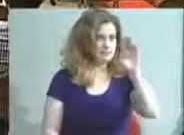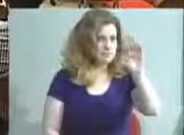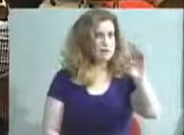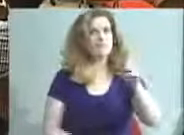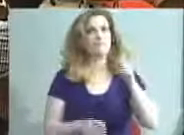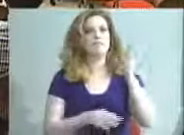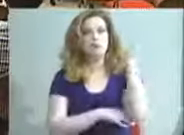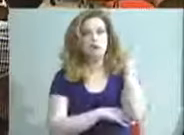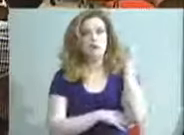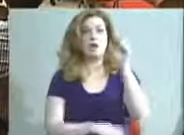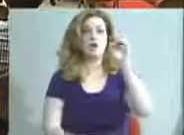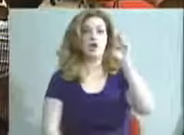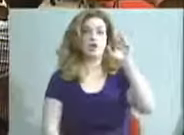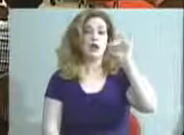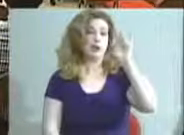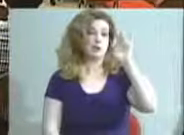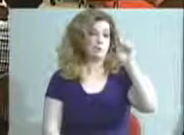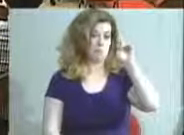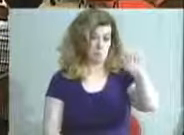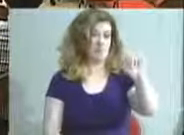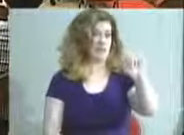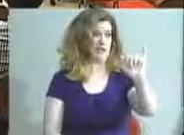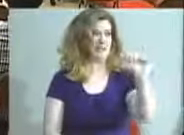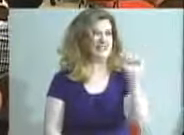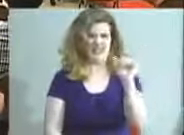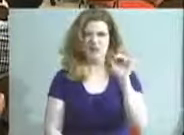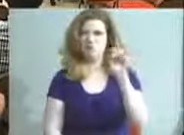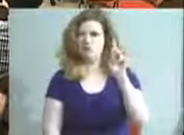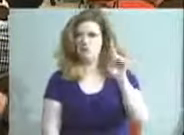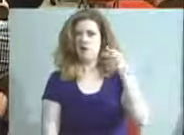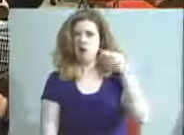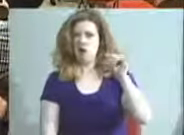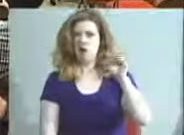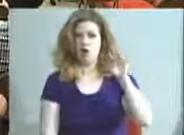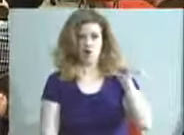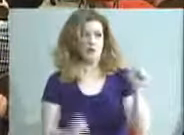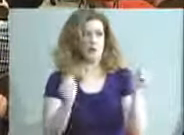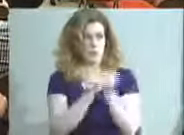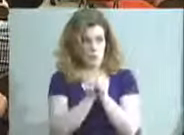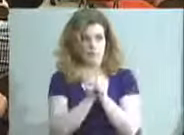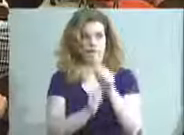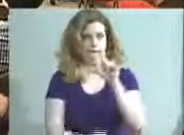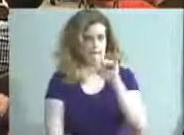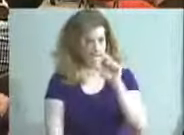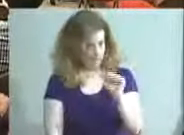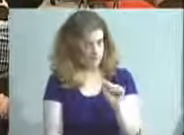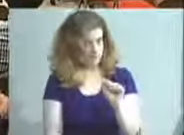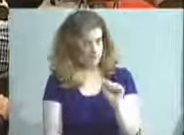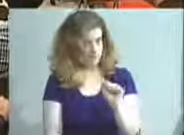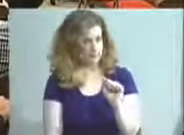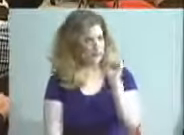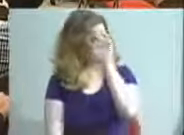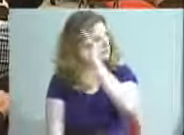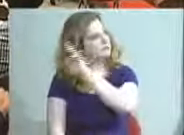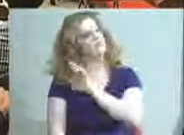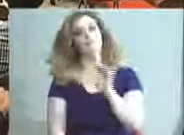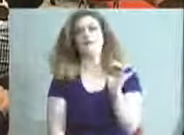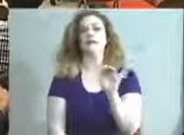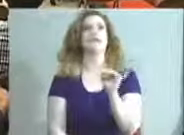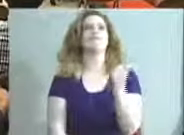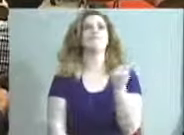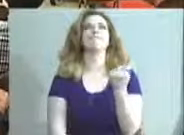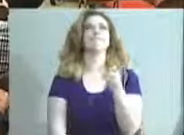by Dr. Alsberry, as was Dr. Hargens with Lisa. And just as the first time